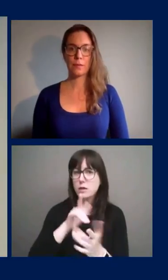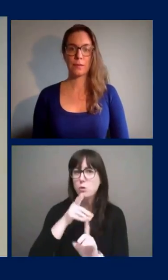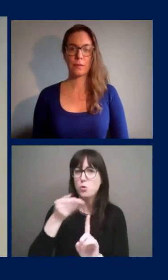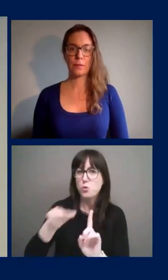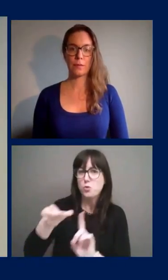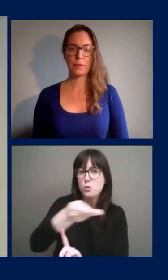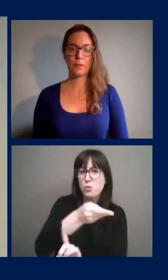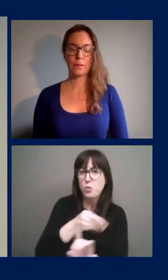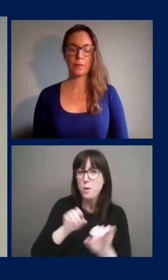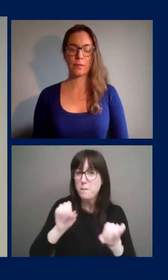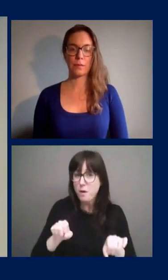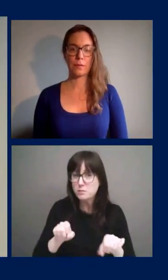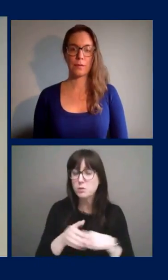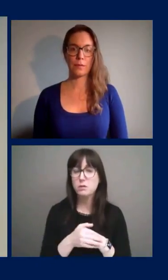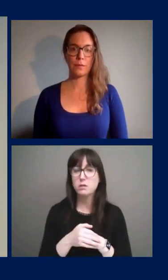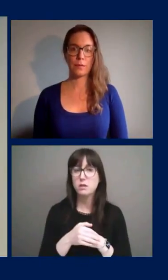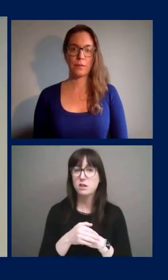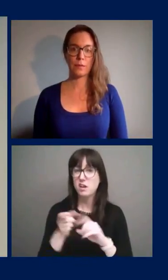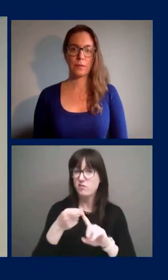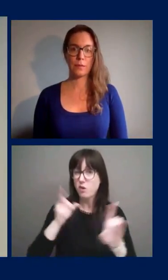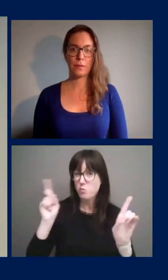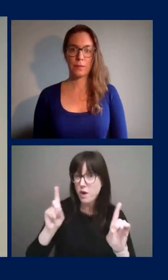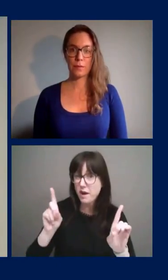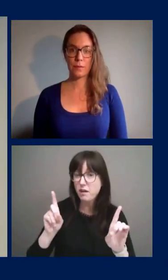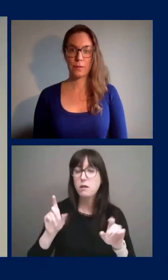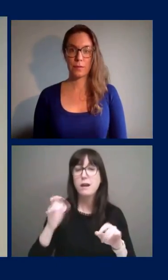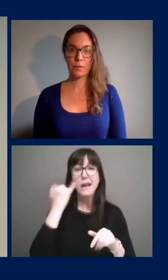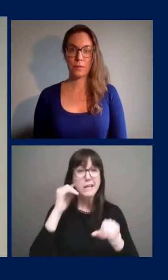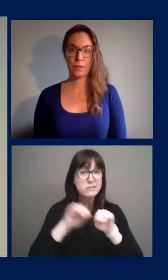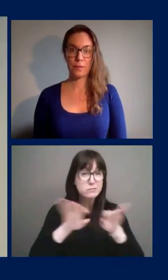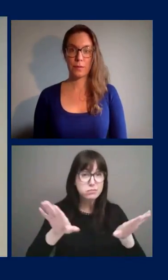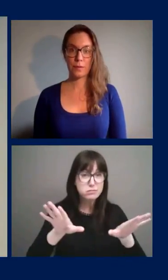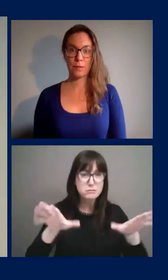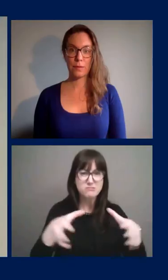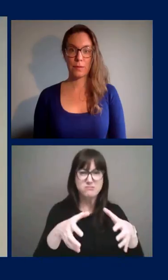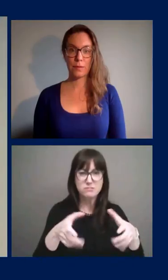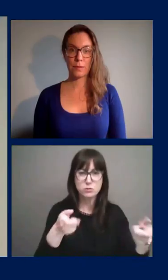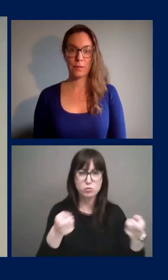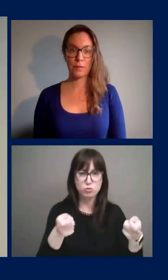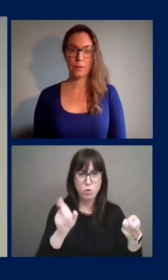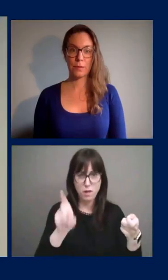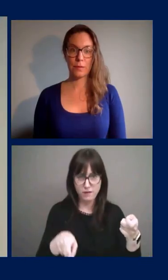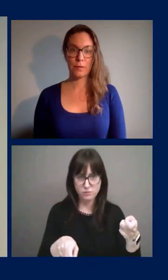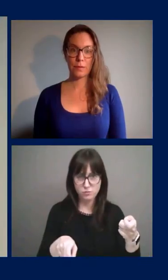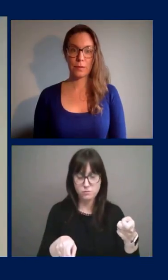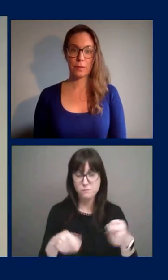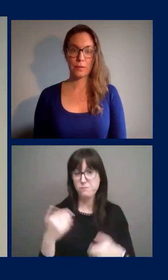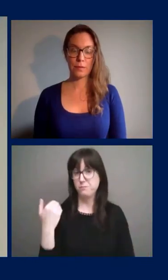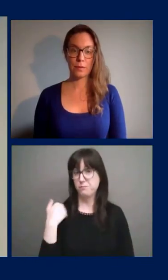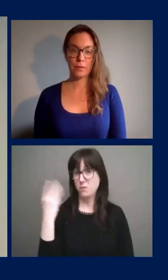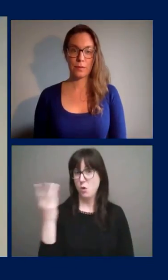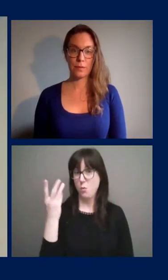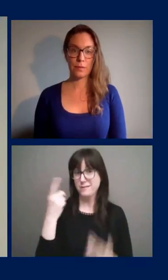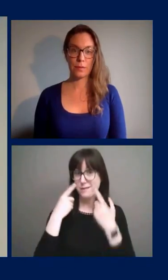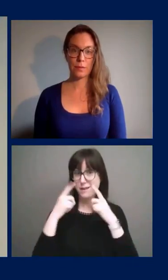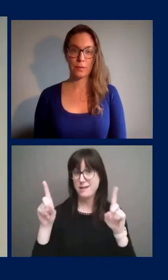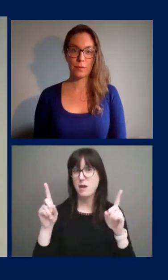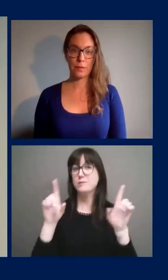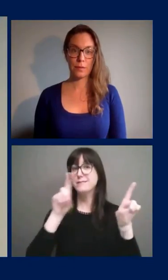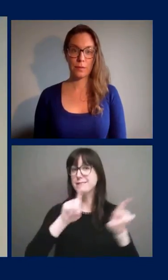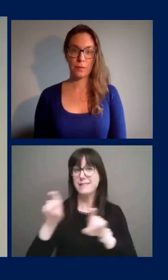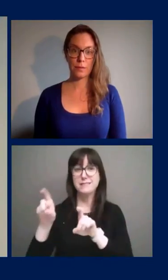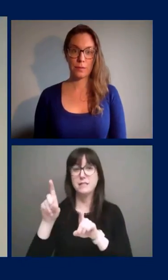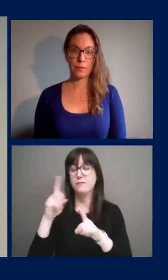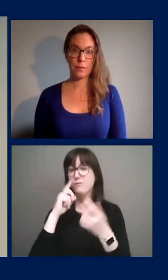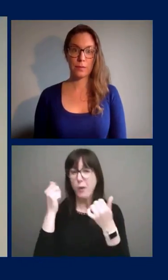identify sources of infection, and control outbreaks in the community. OPH announced on Wednesday that testing is now available to everyone with